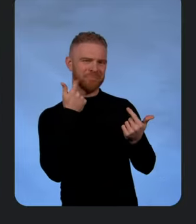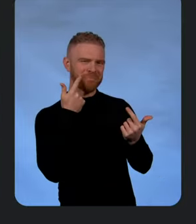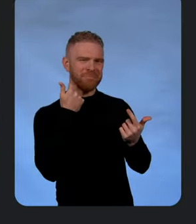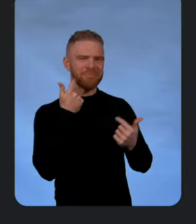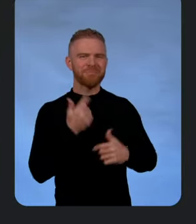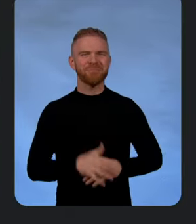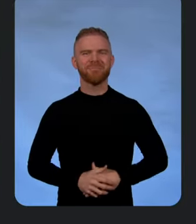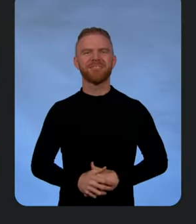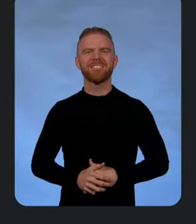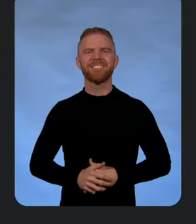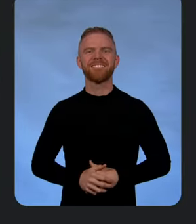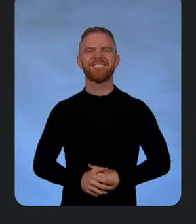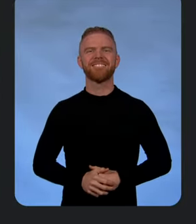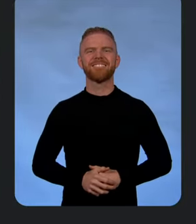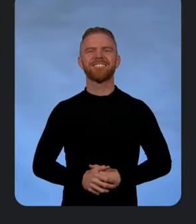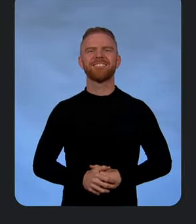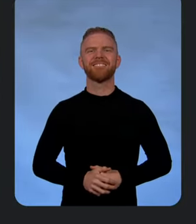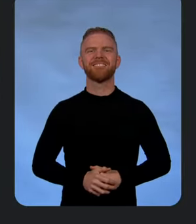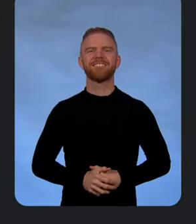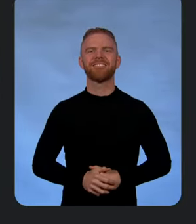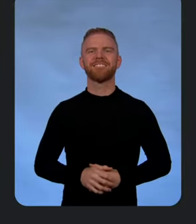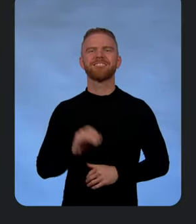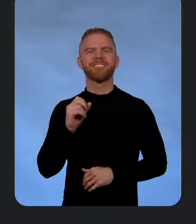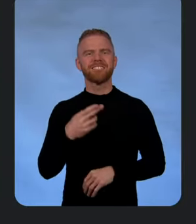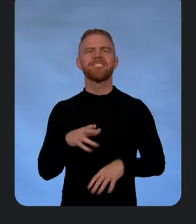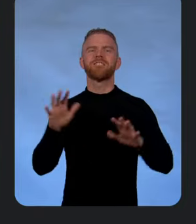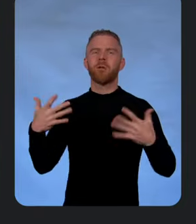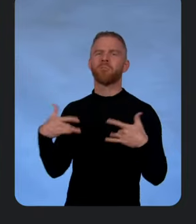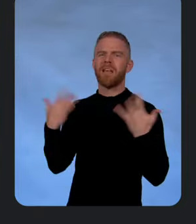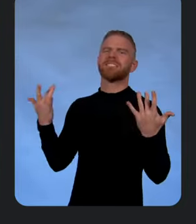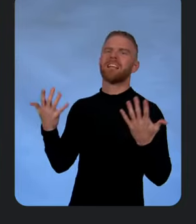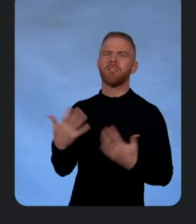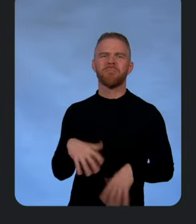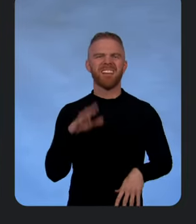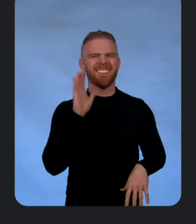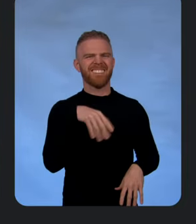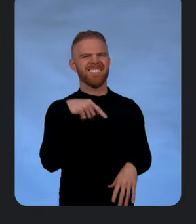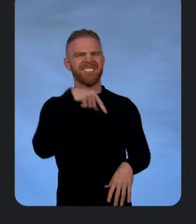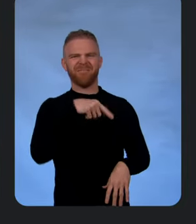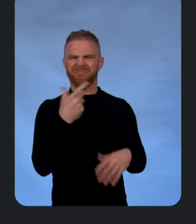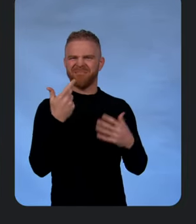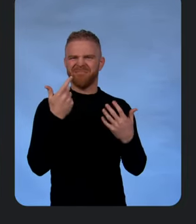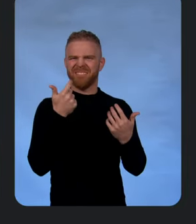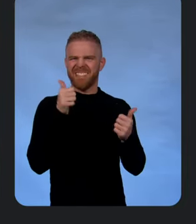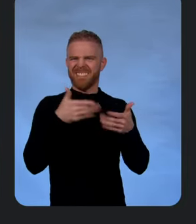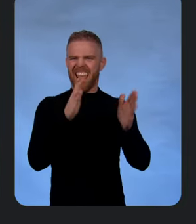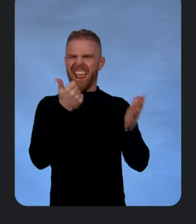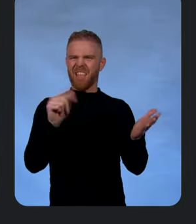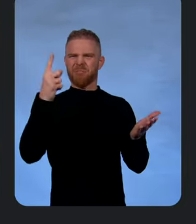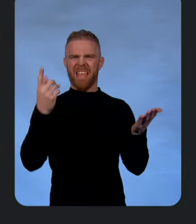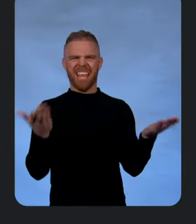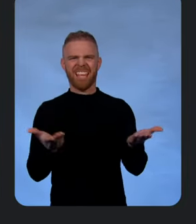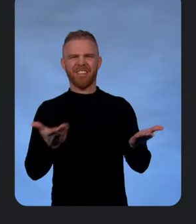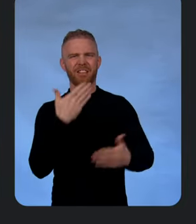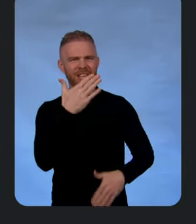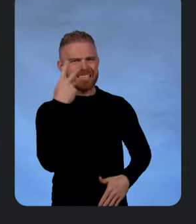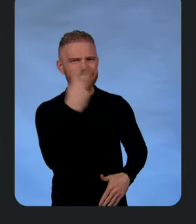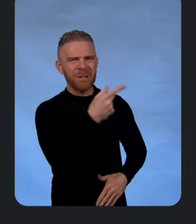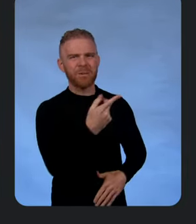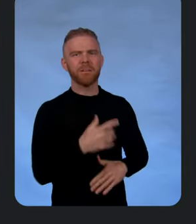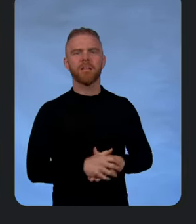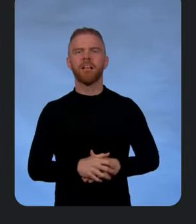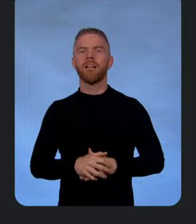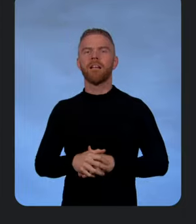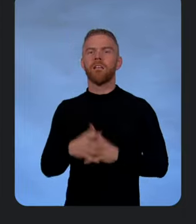What's up, Can let anybody in here? Good to see right. Good to see you. Look, we don't have a ton of time. So I want to talk about applications and